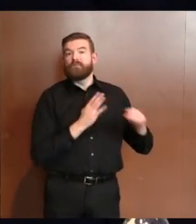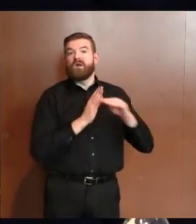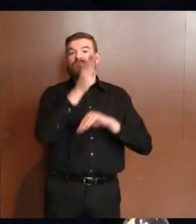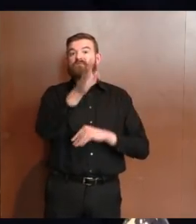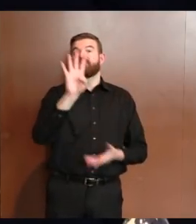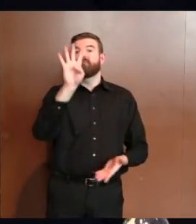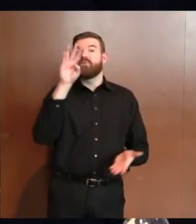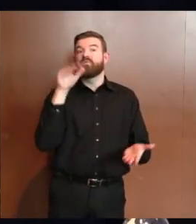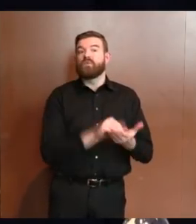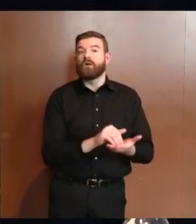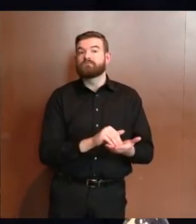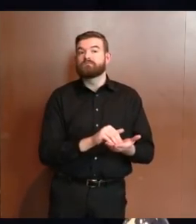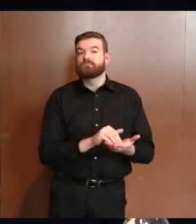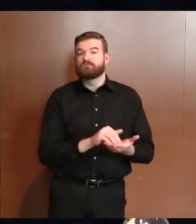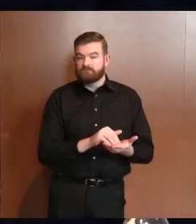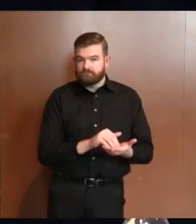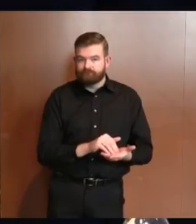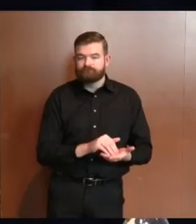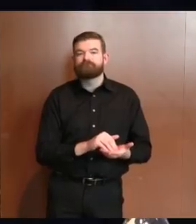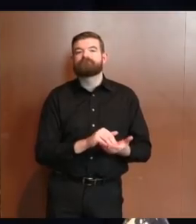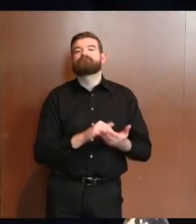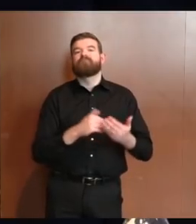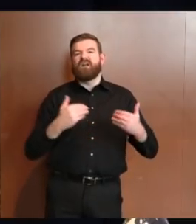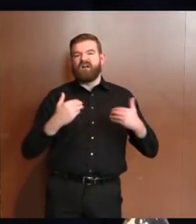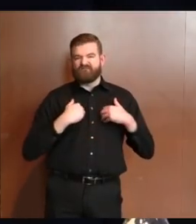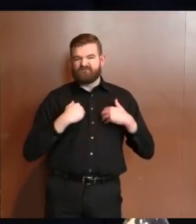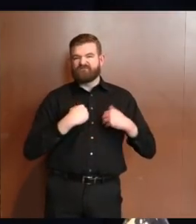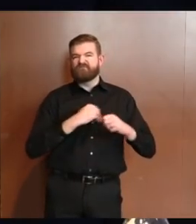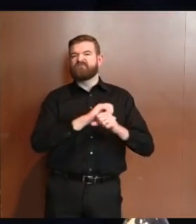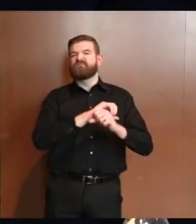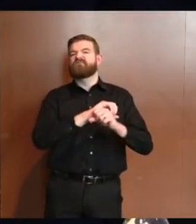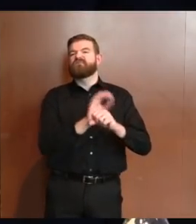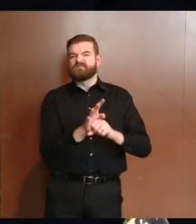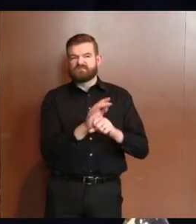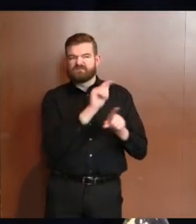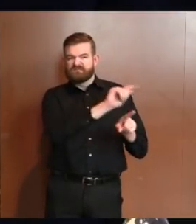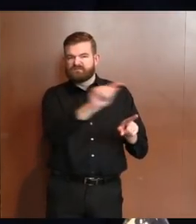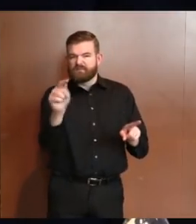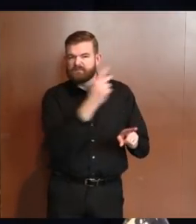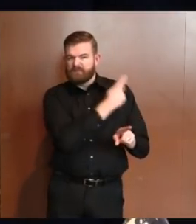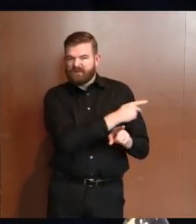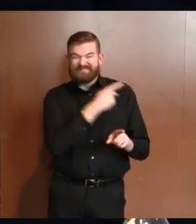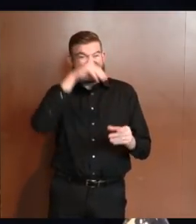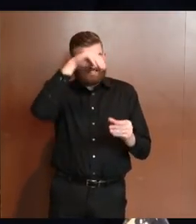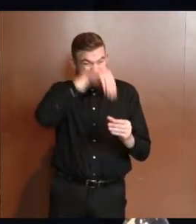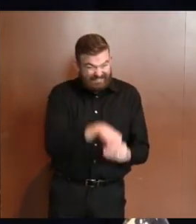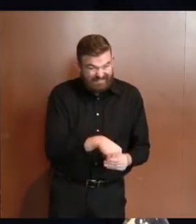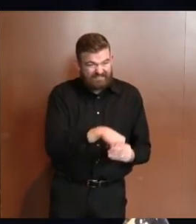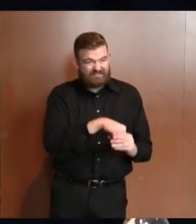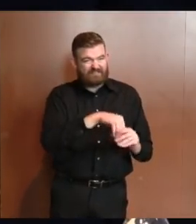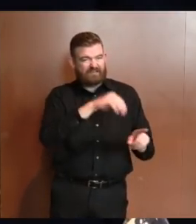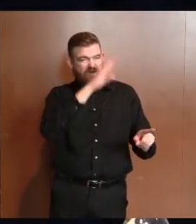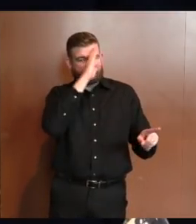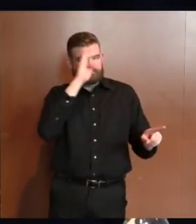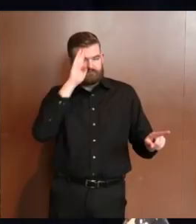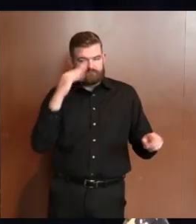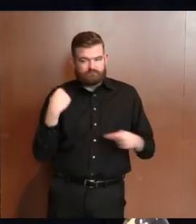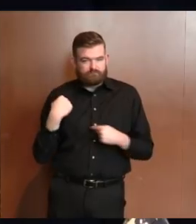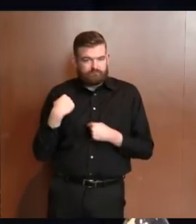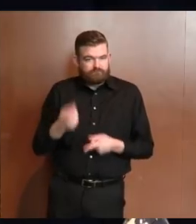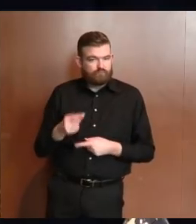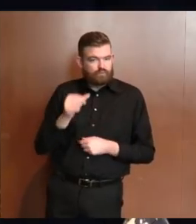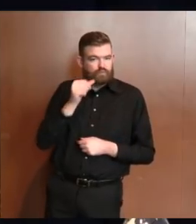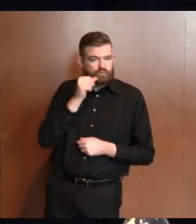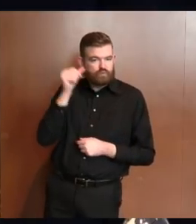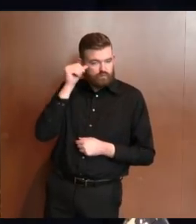confirmed positive COVID patients in our hospitals as of last evening. And an additional